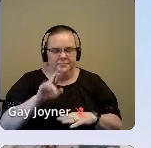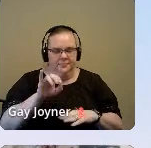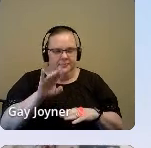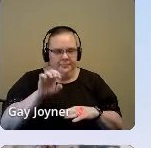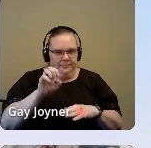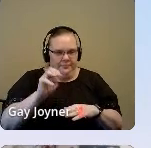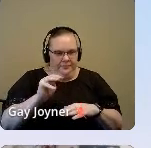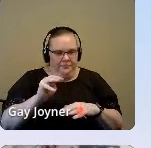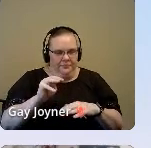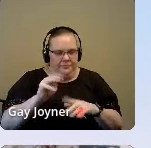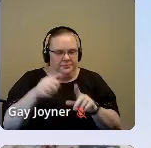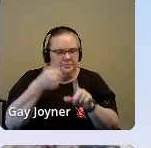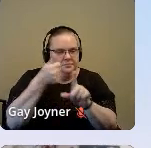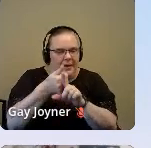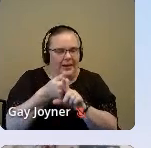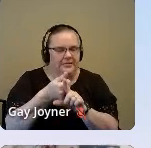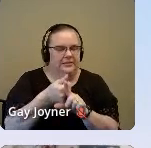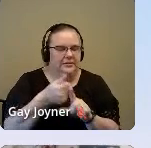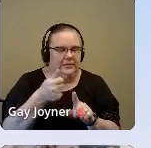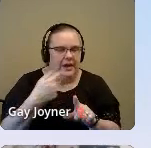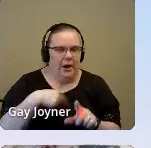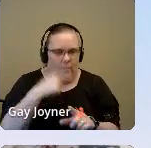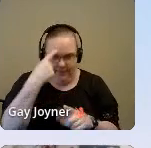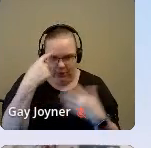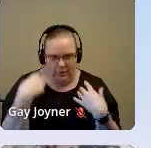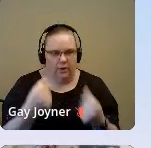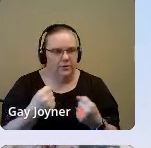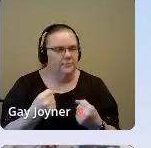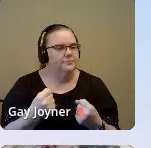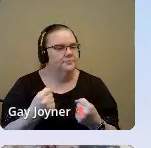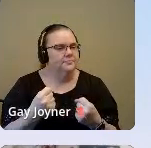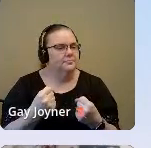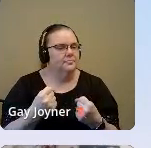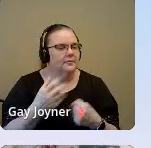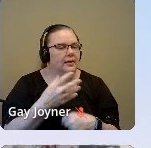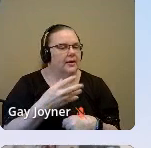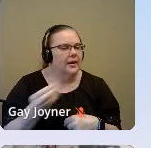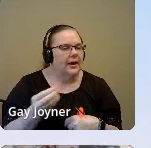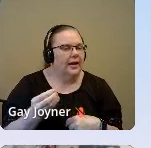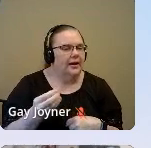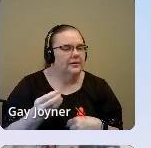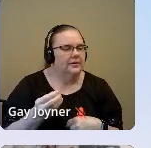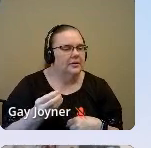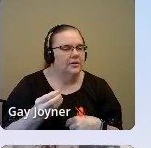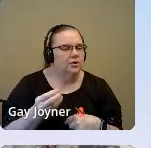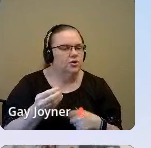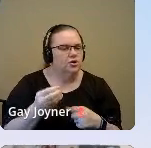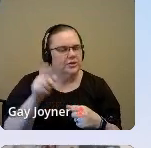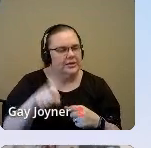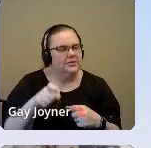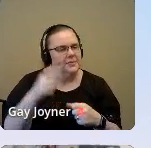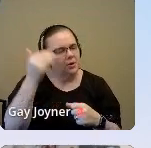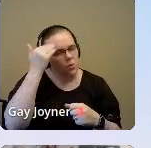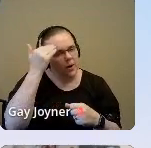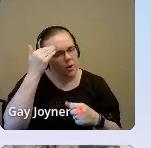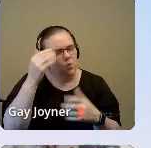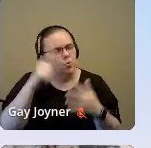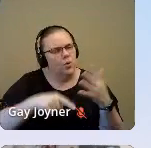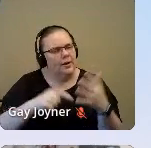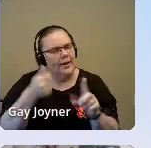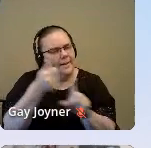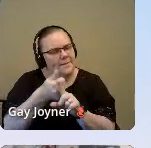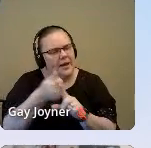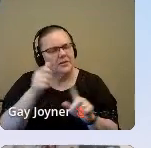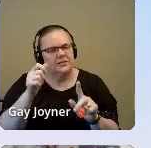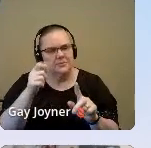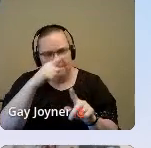in historical and systemic racism and be ready to talk about and understand what impacts Black folks without burdening their clients to educate them